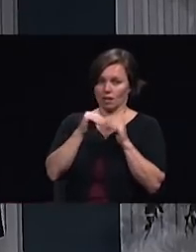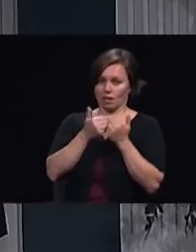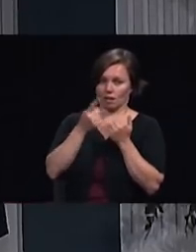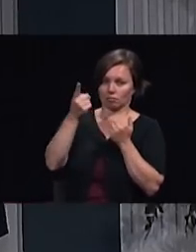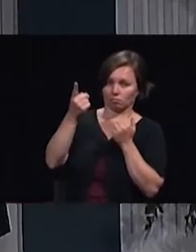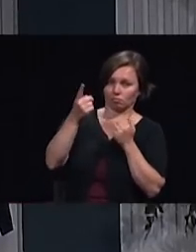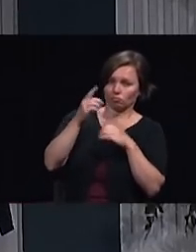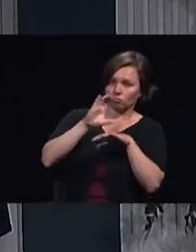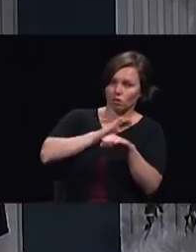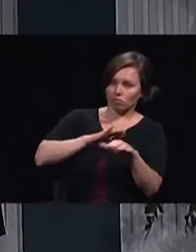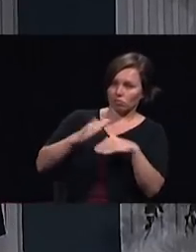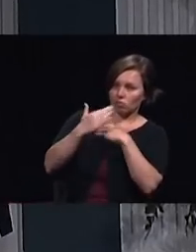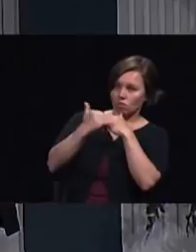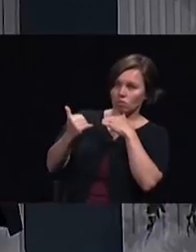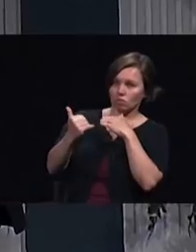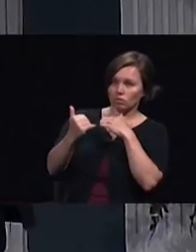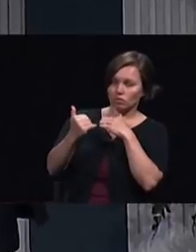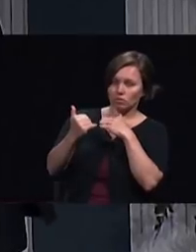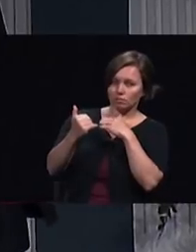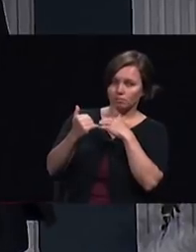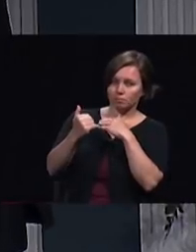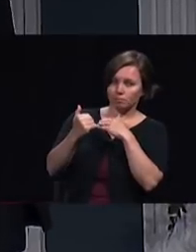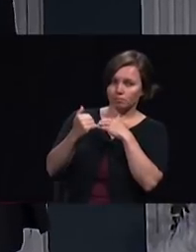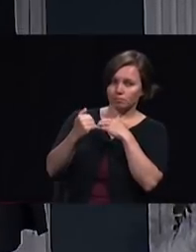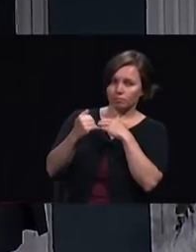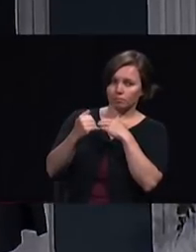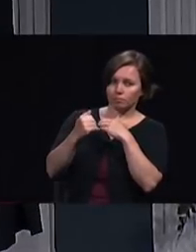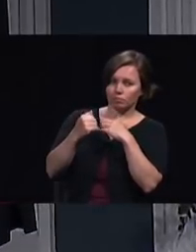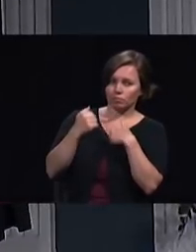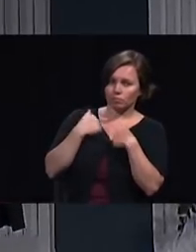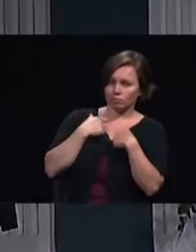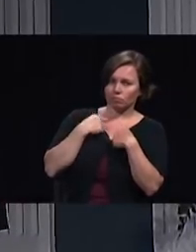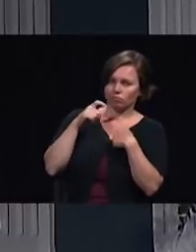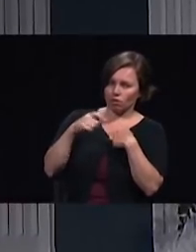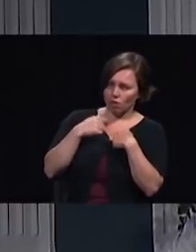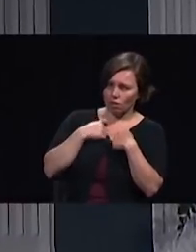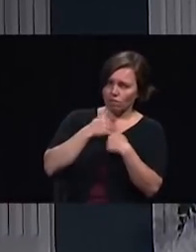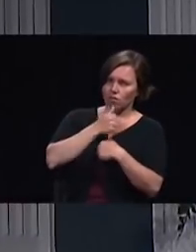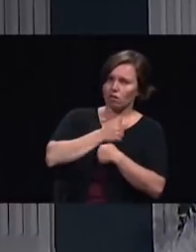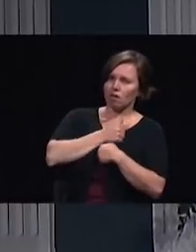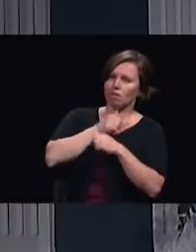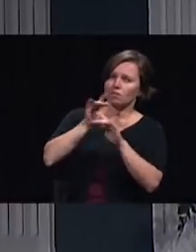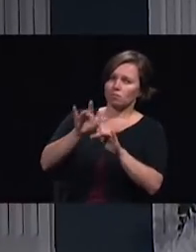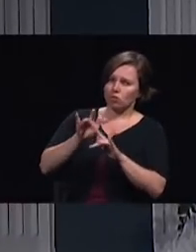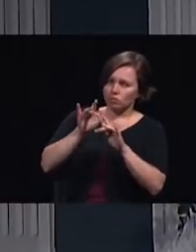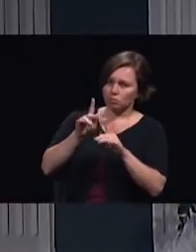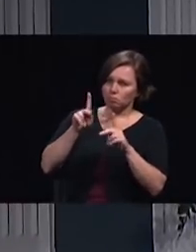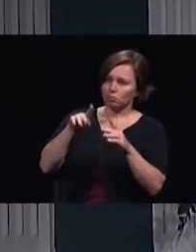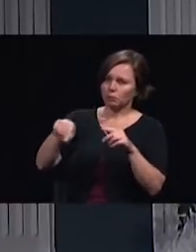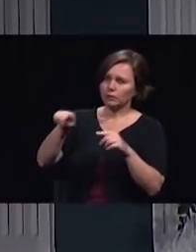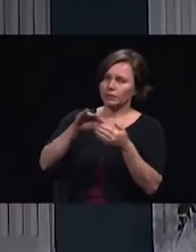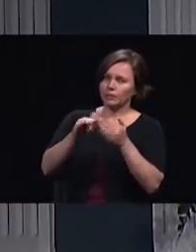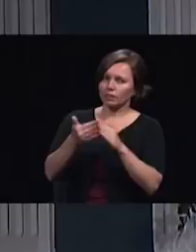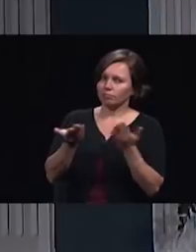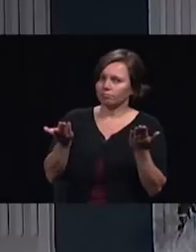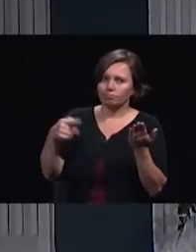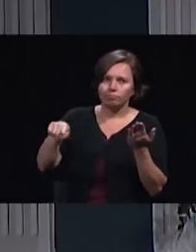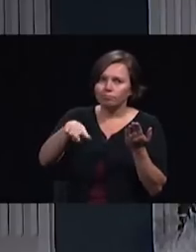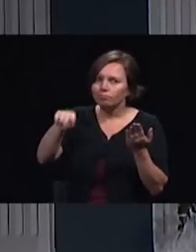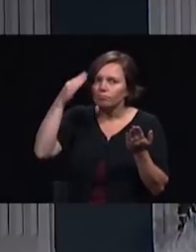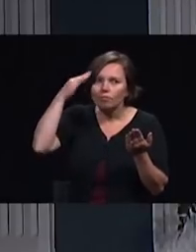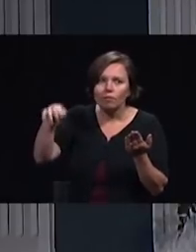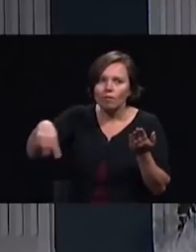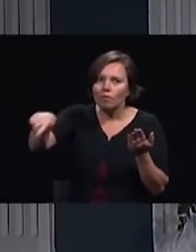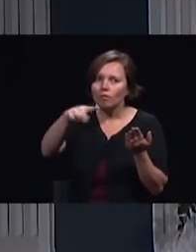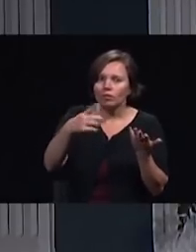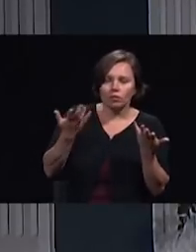should I not have concern pity compassion for those in the great city who do not know their right hand further left and so